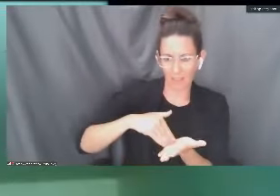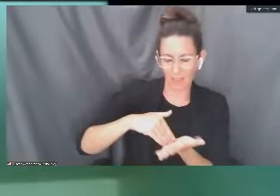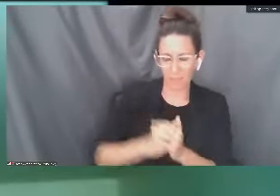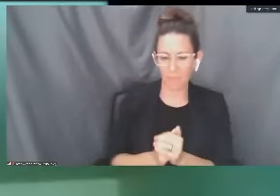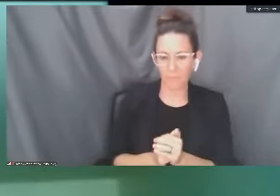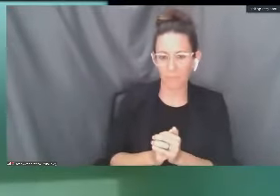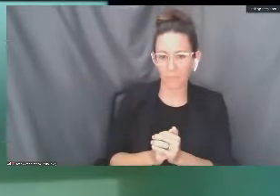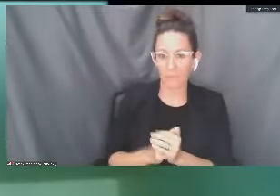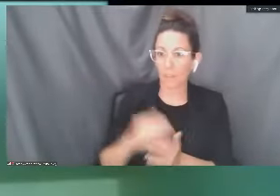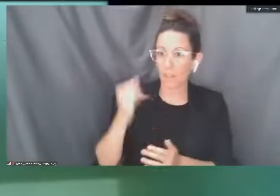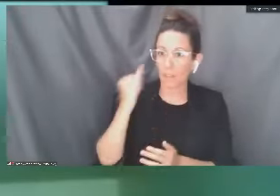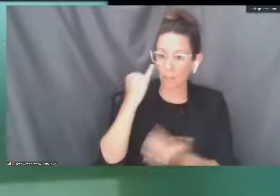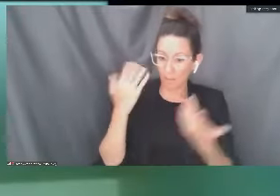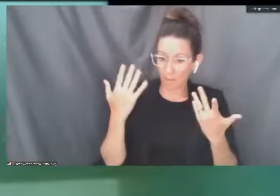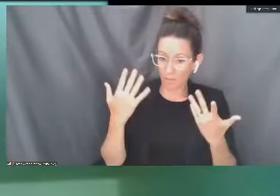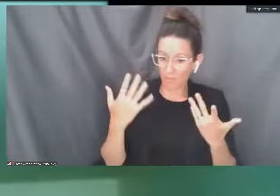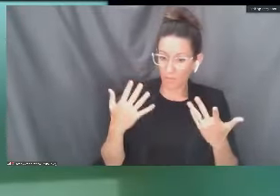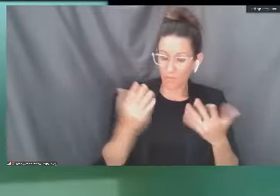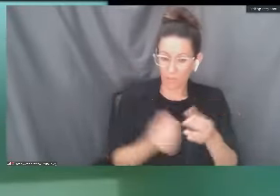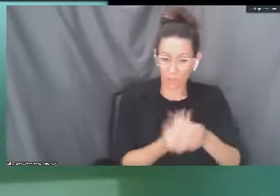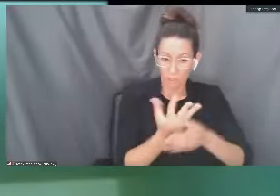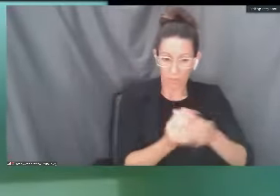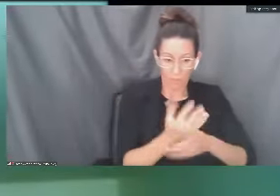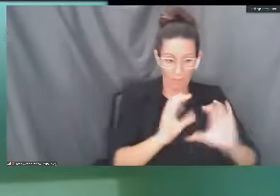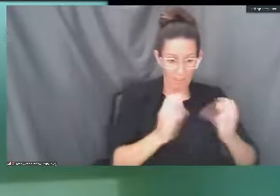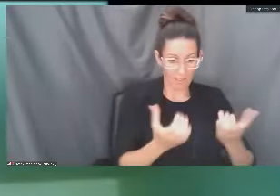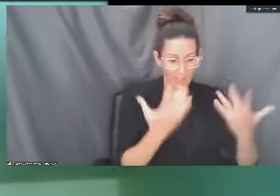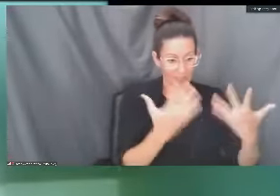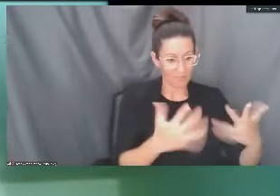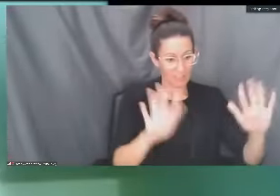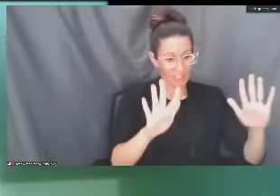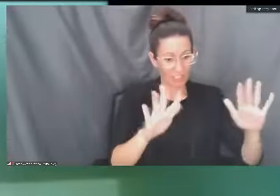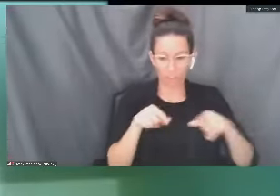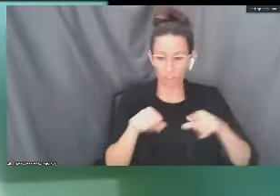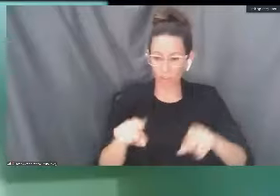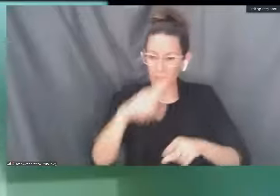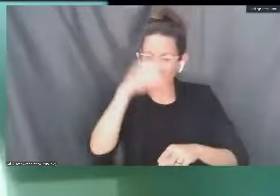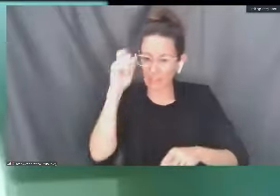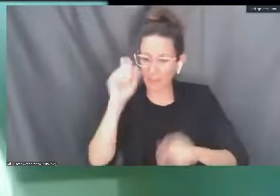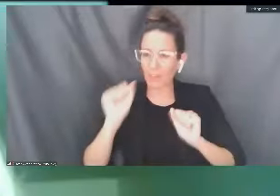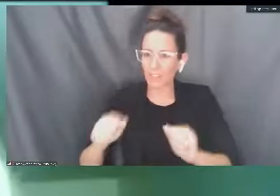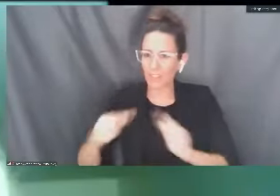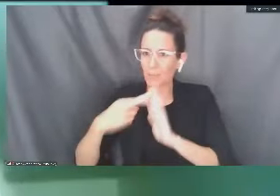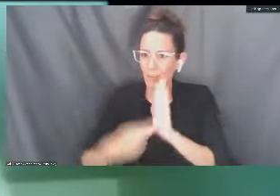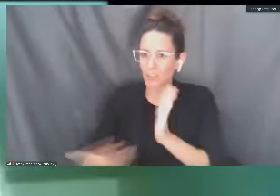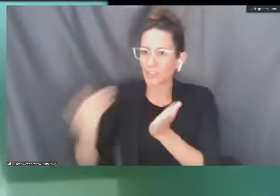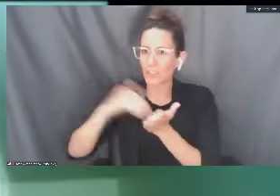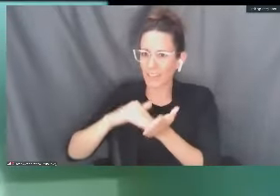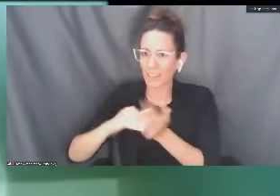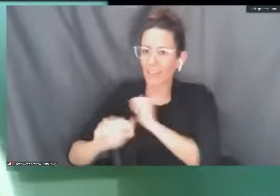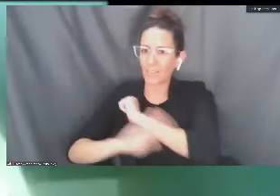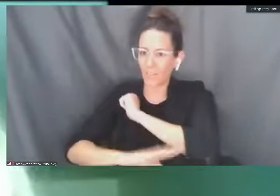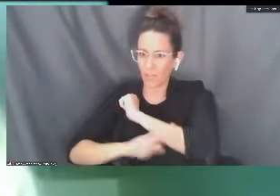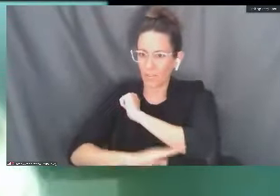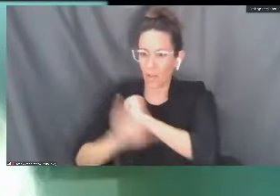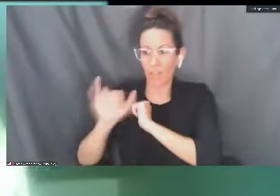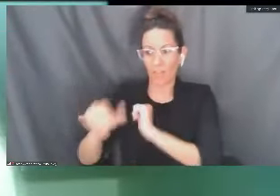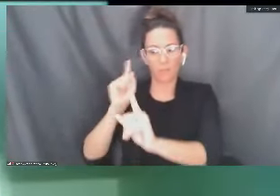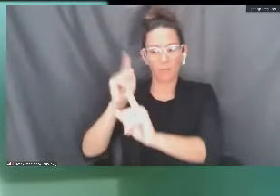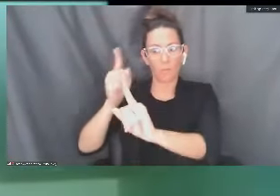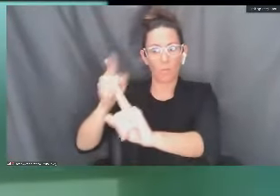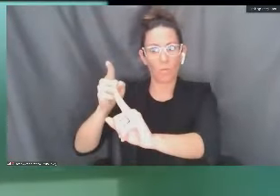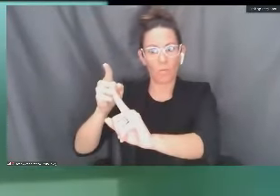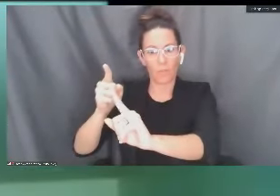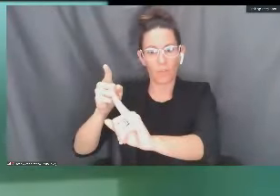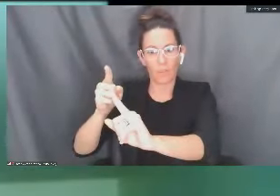if students do complete their spring classes in summer, then they're able to take new classes in the fall, which is what we really would like